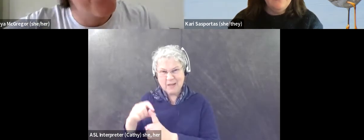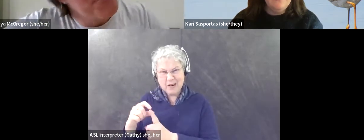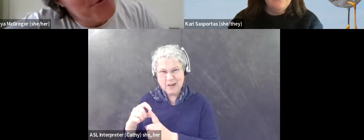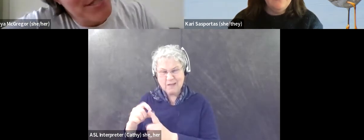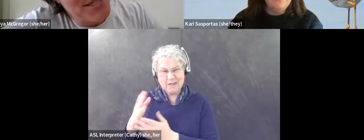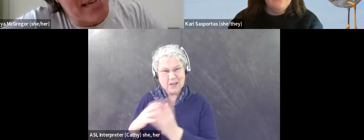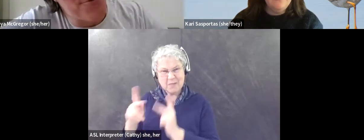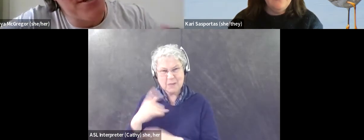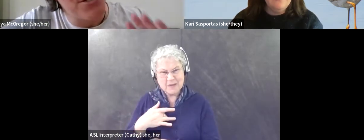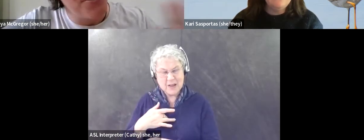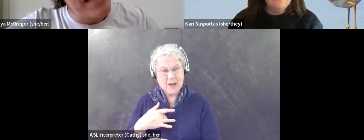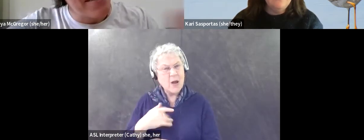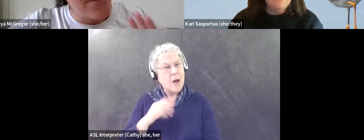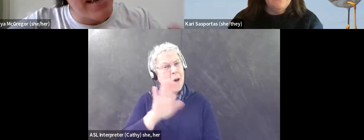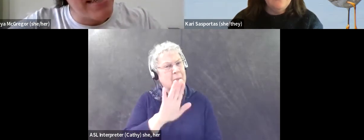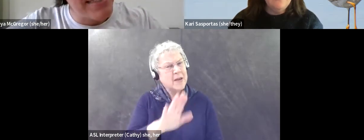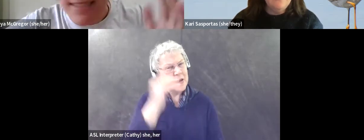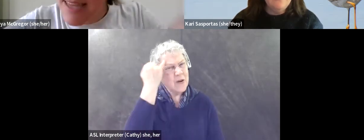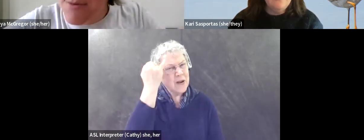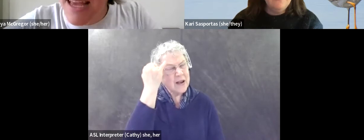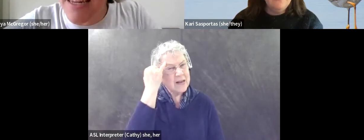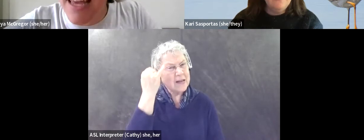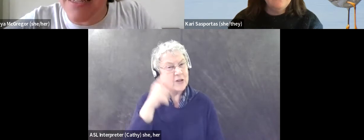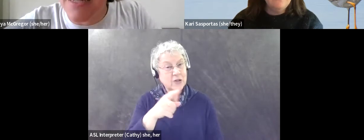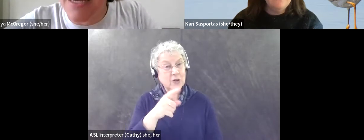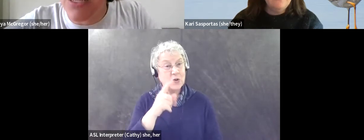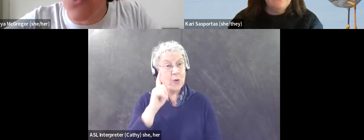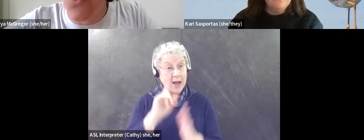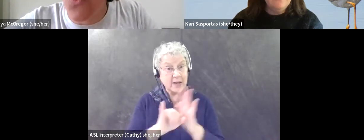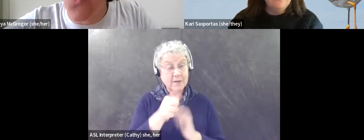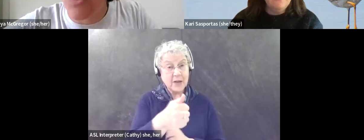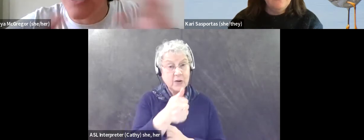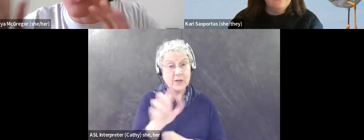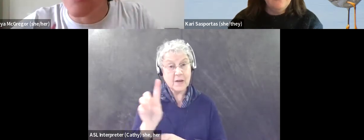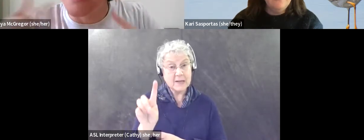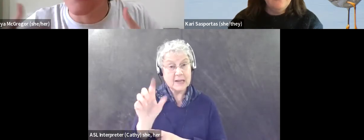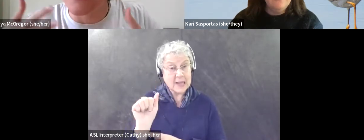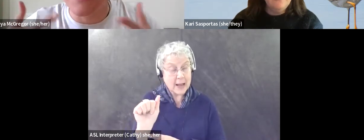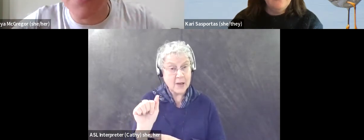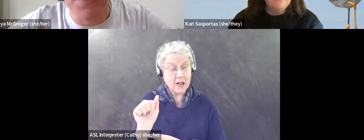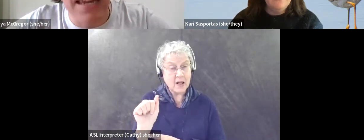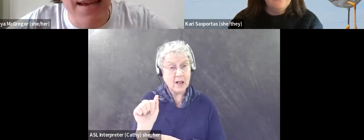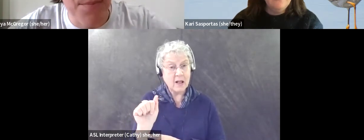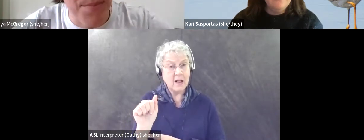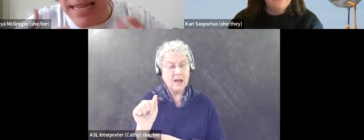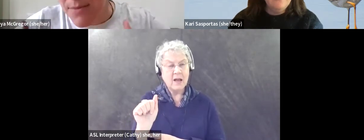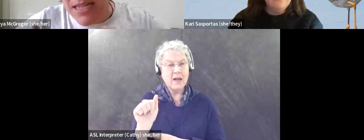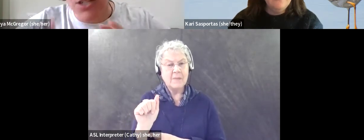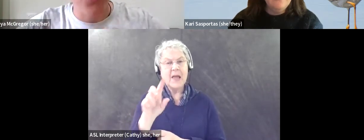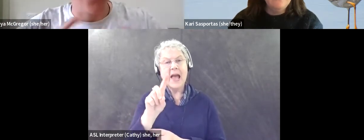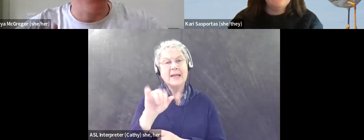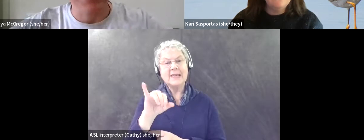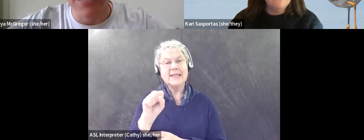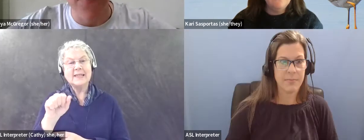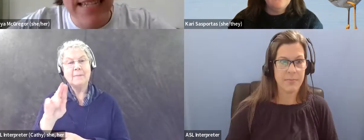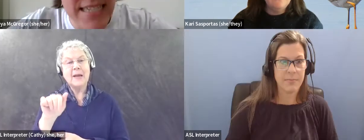what, what do you think? What do you identify as disabled? And, and does, does disability mean something